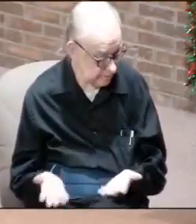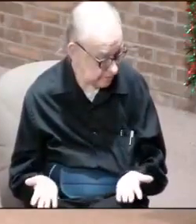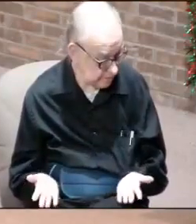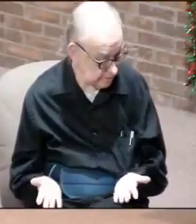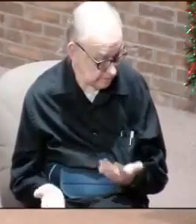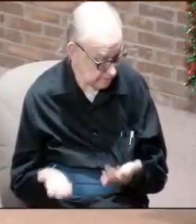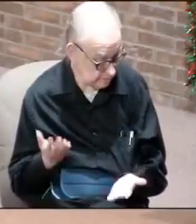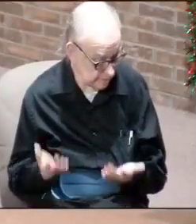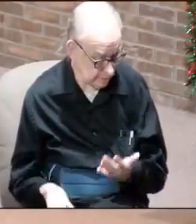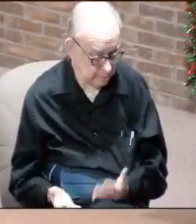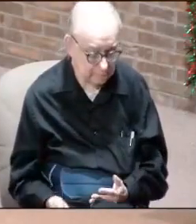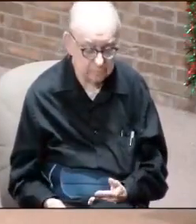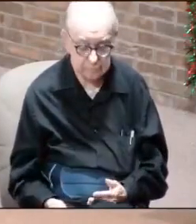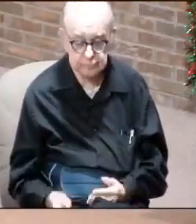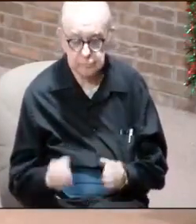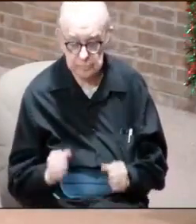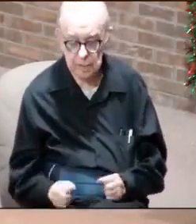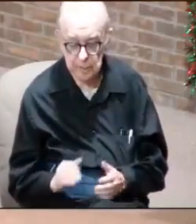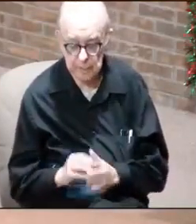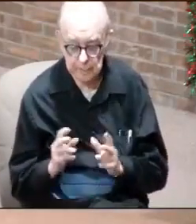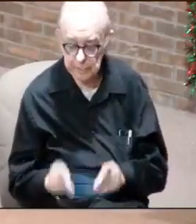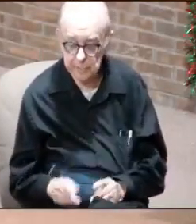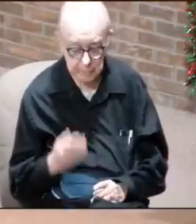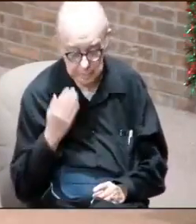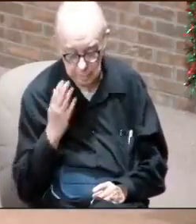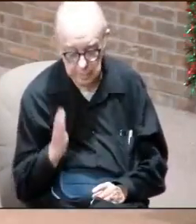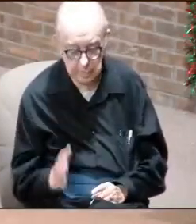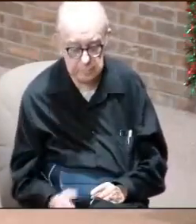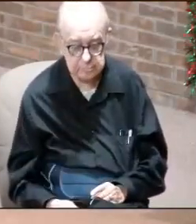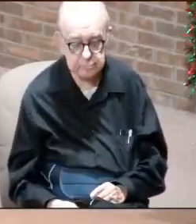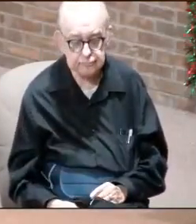could be. It could be. We don't know.